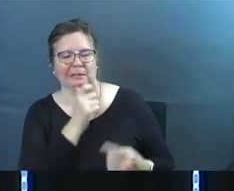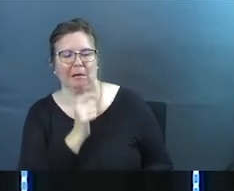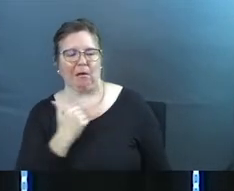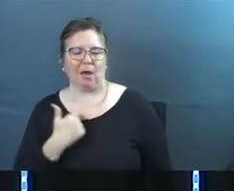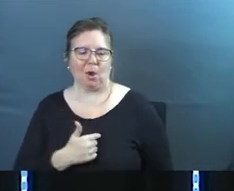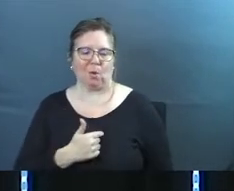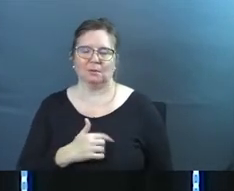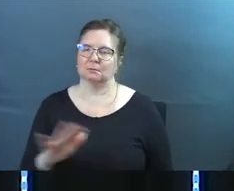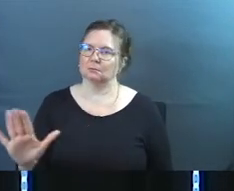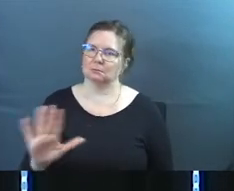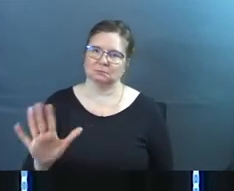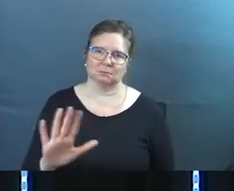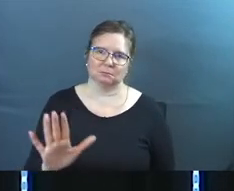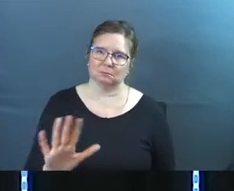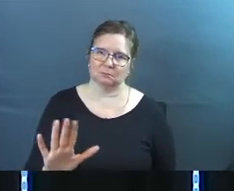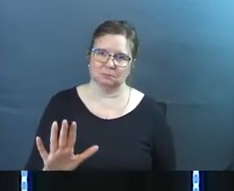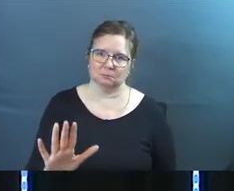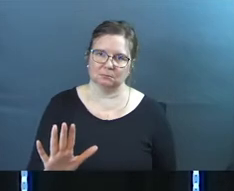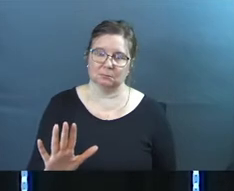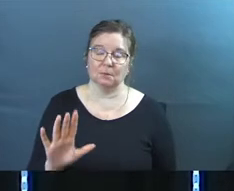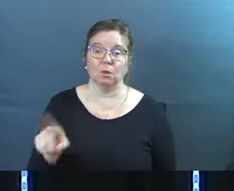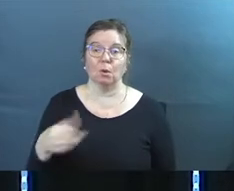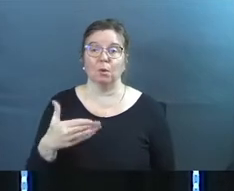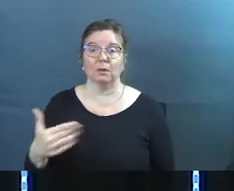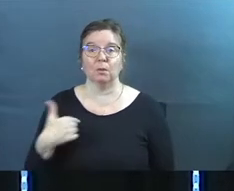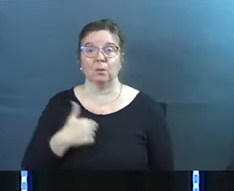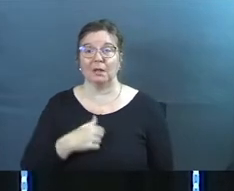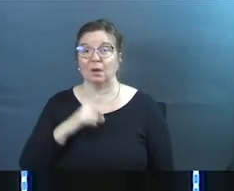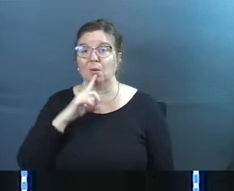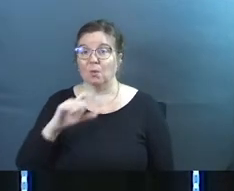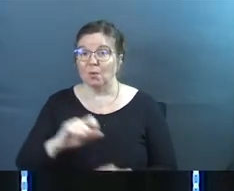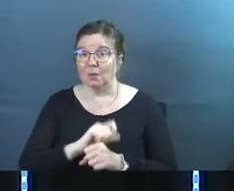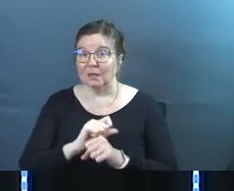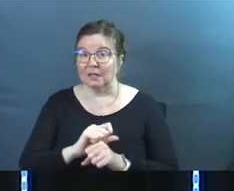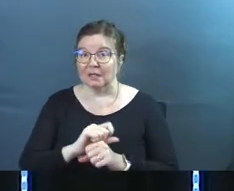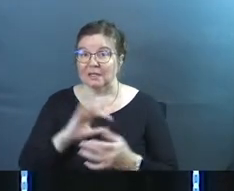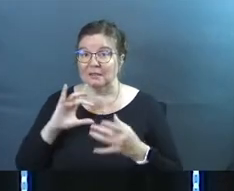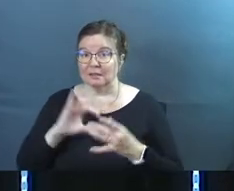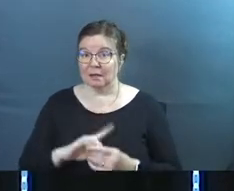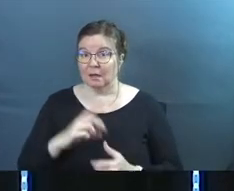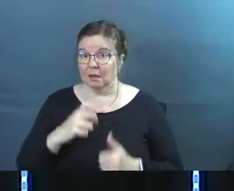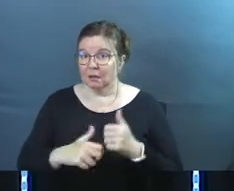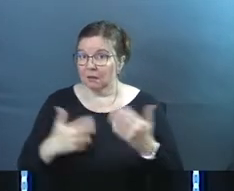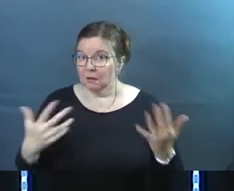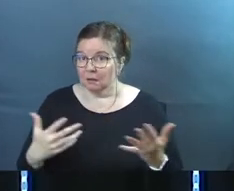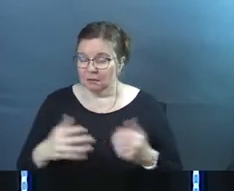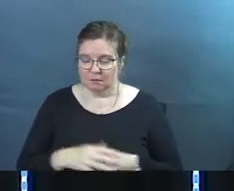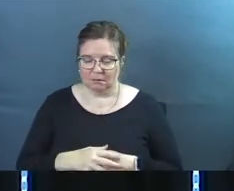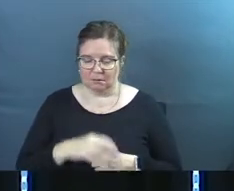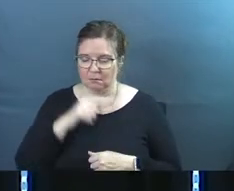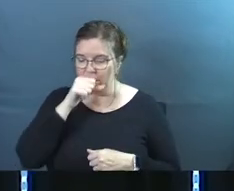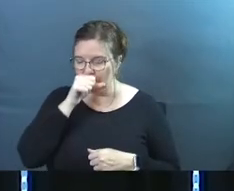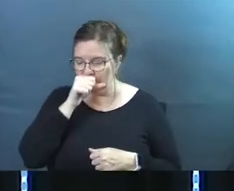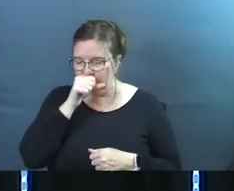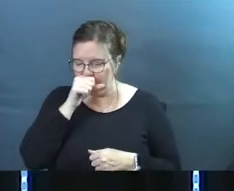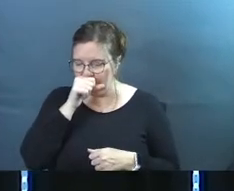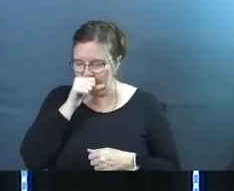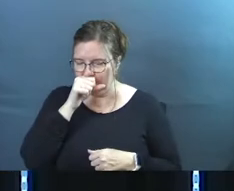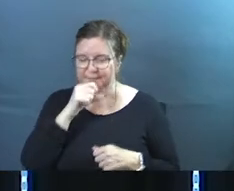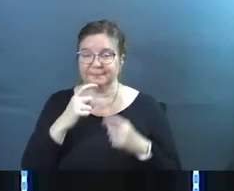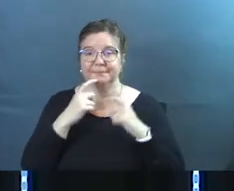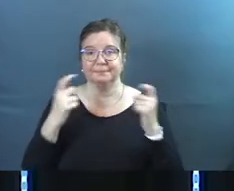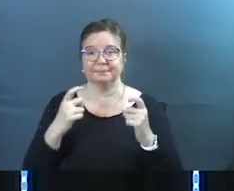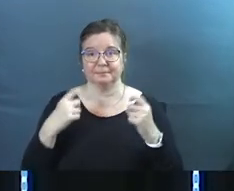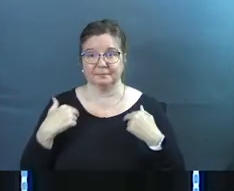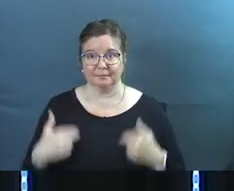or denomination. The only thing we can really attach these problems to are sinful